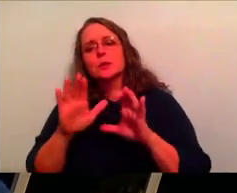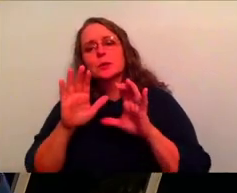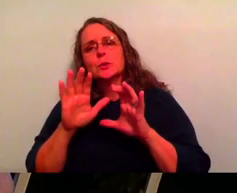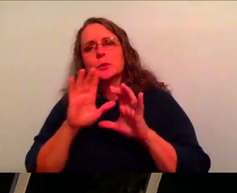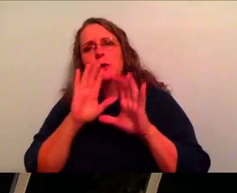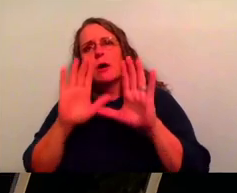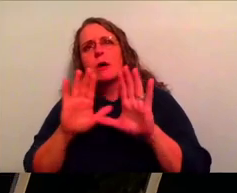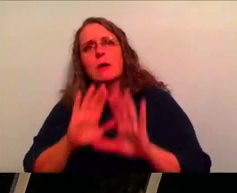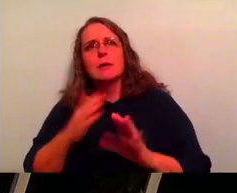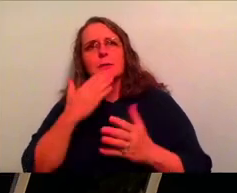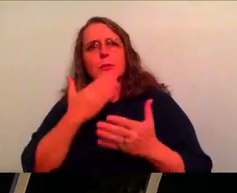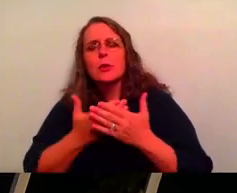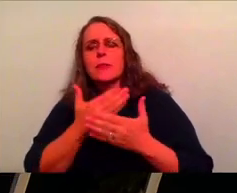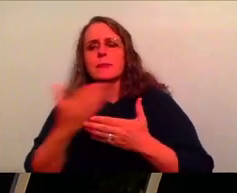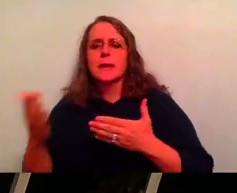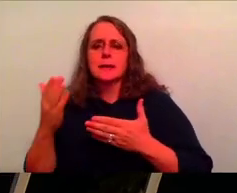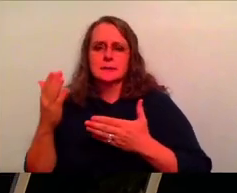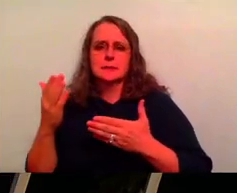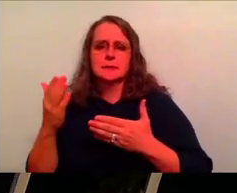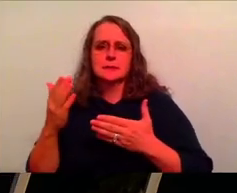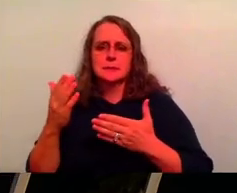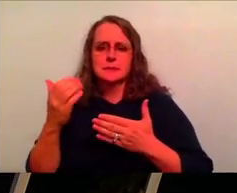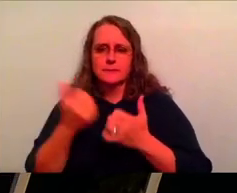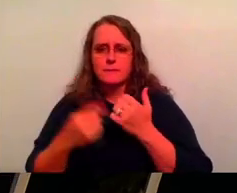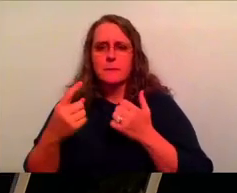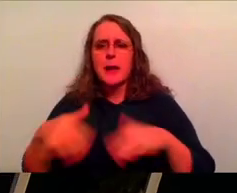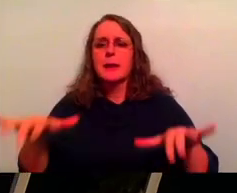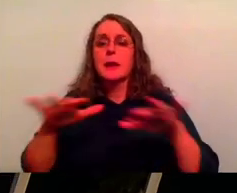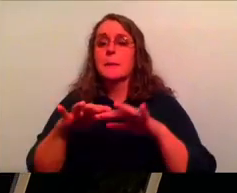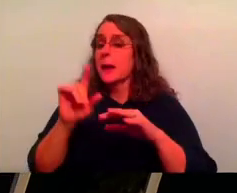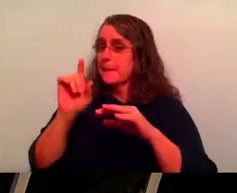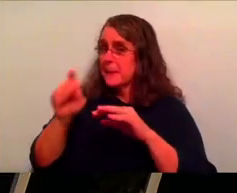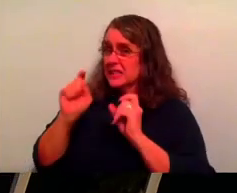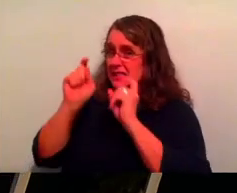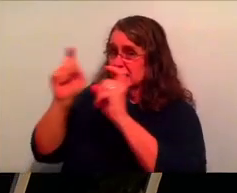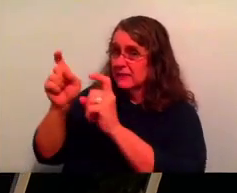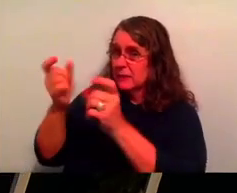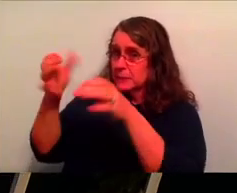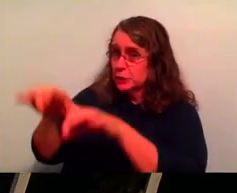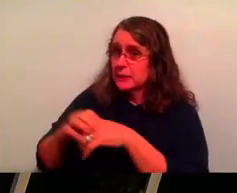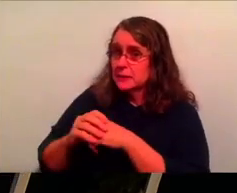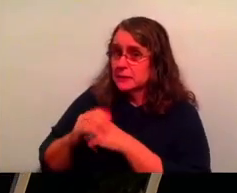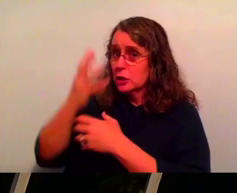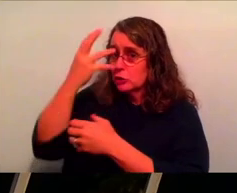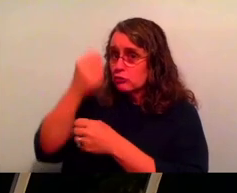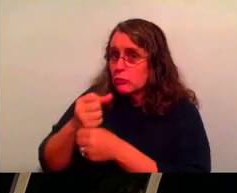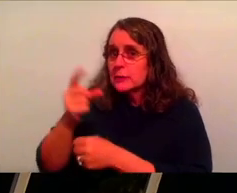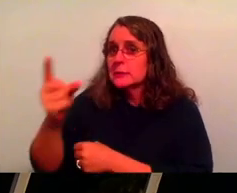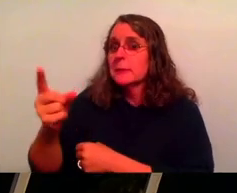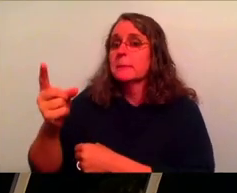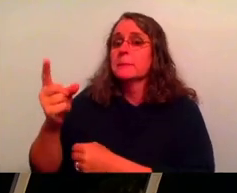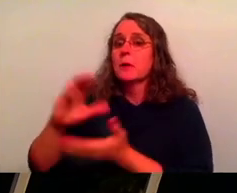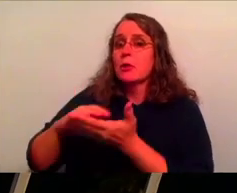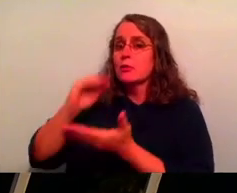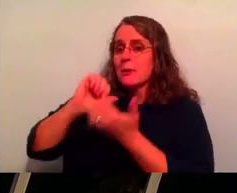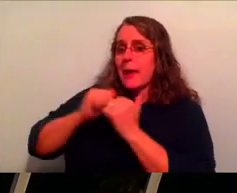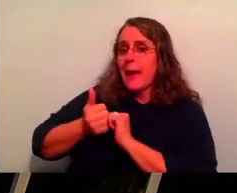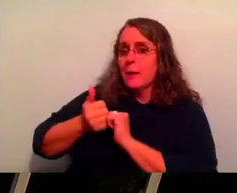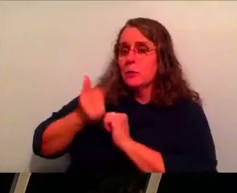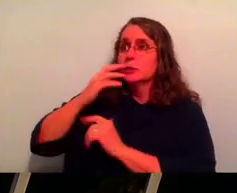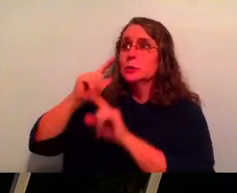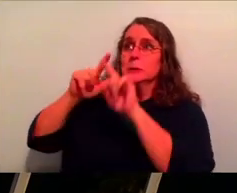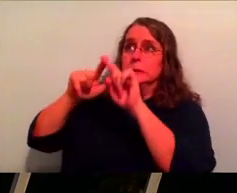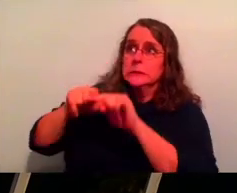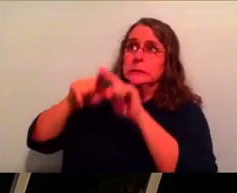this room and in everybody in this world, but we've got to give Him the chance. We've got to learn to trust Him. We've got to invite Him in and say, your way, Jesus,